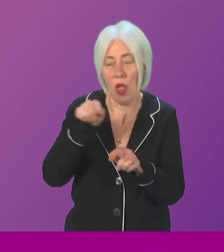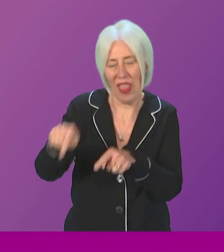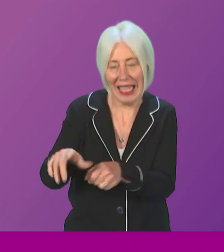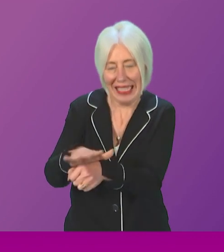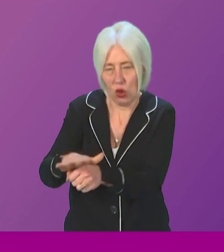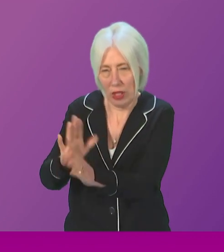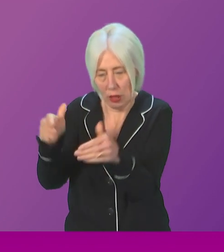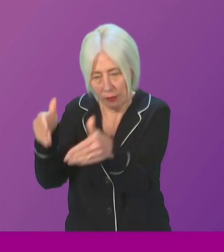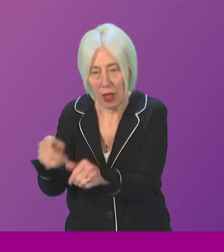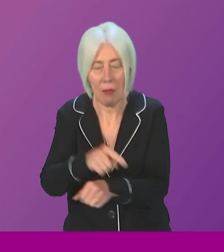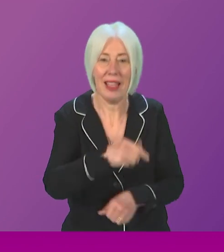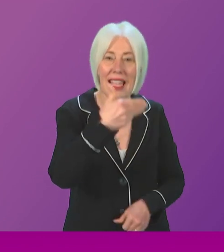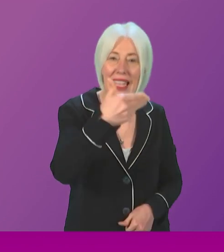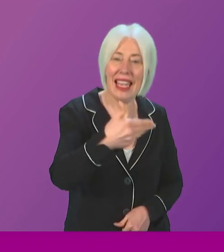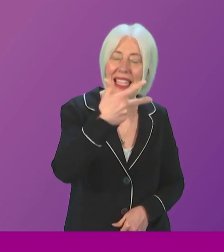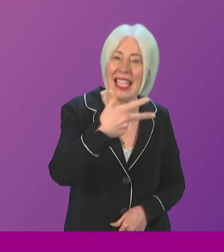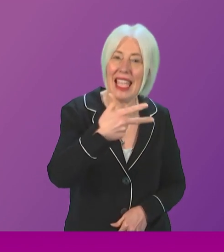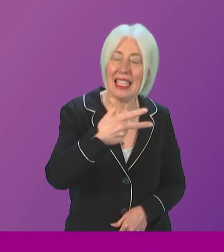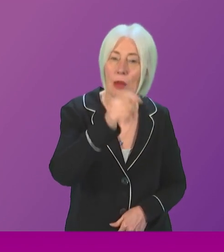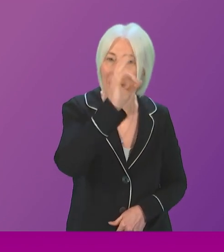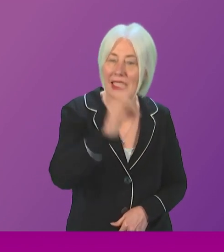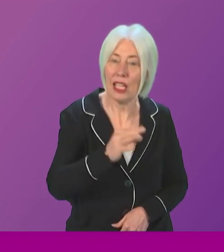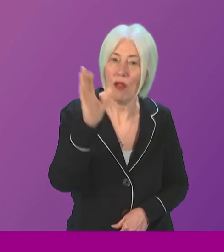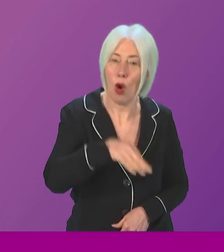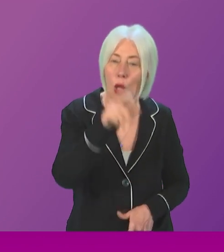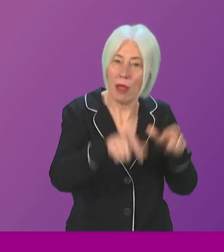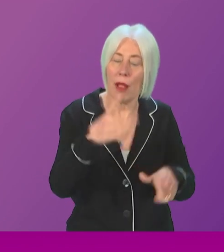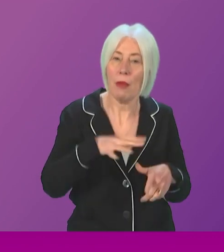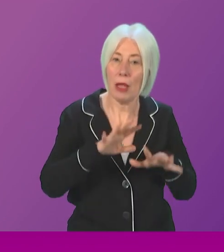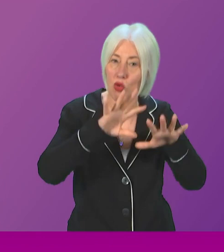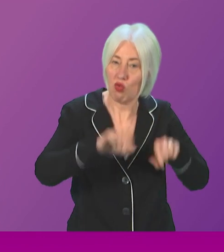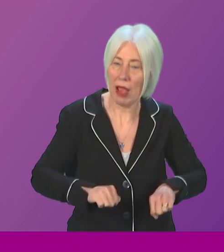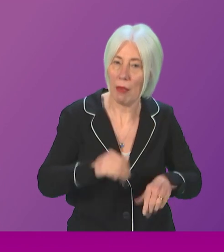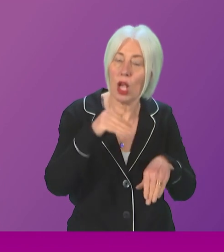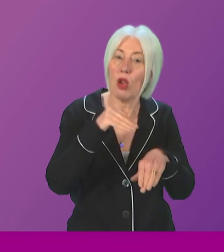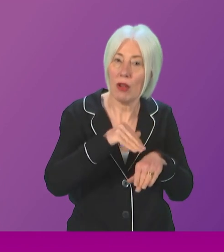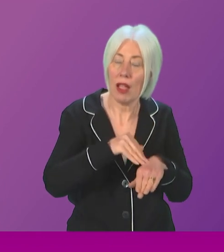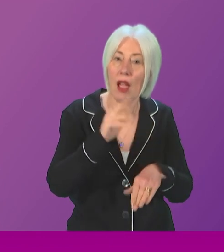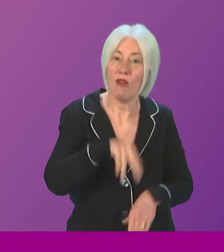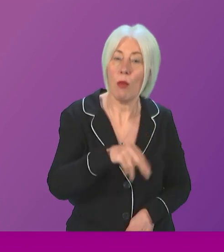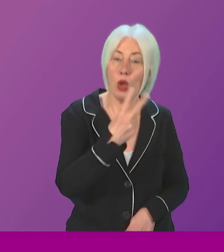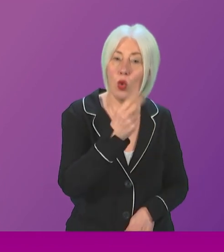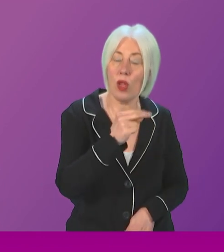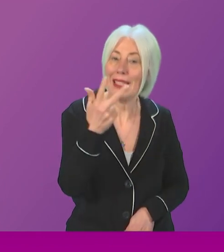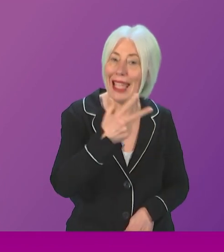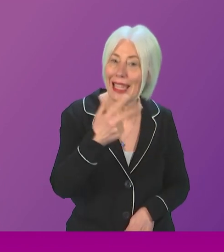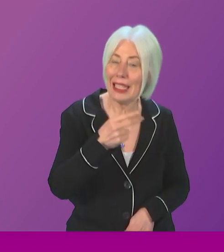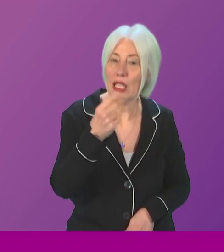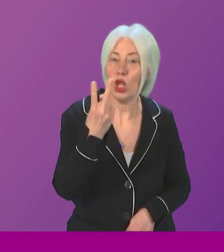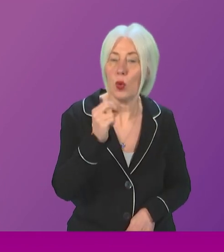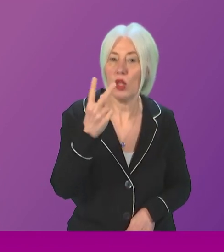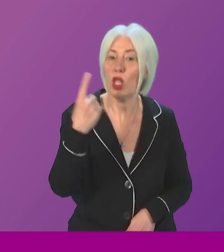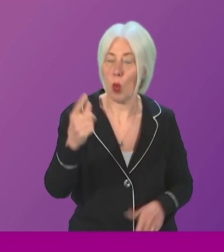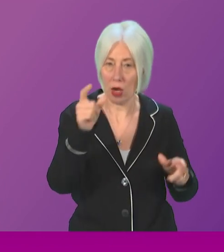of course, that 98 per cent of all of those who are convicted of rape were convicted of rape between 2018 and 2021